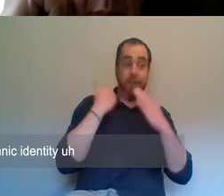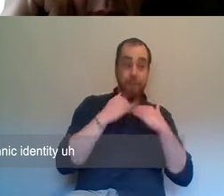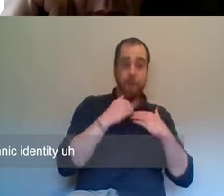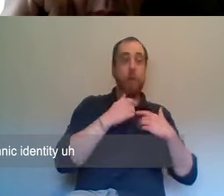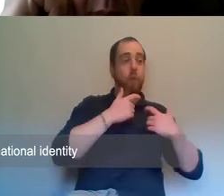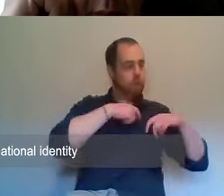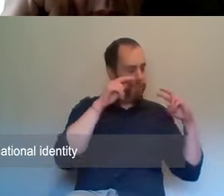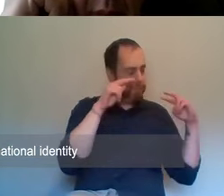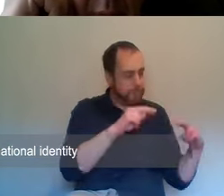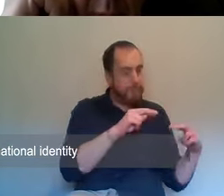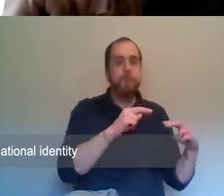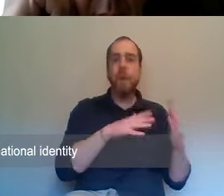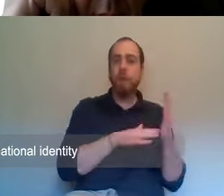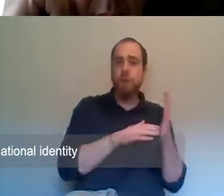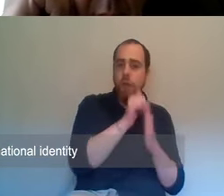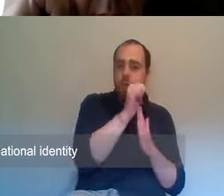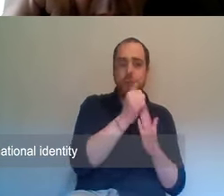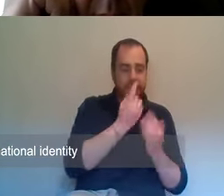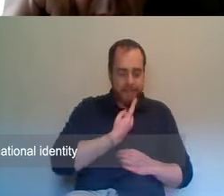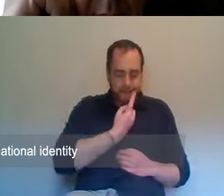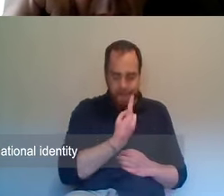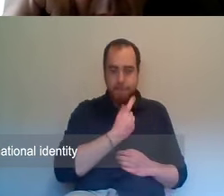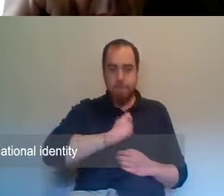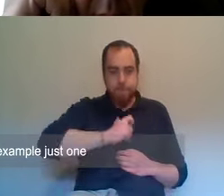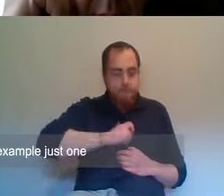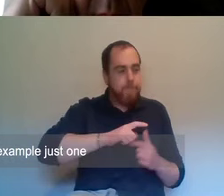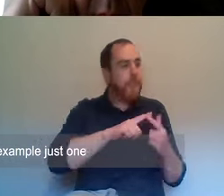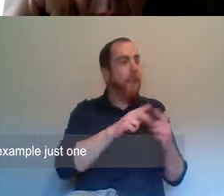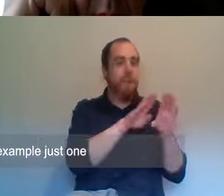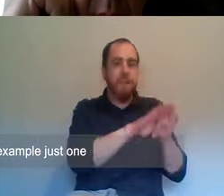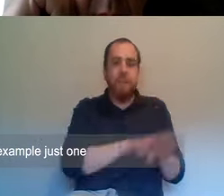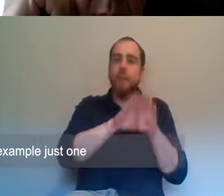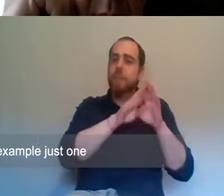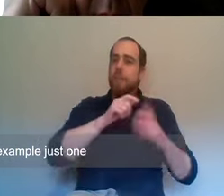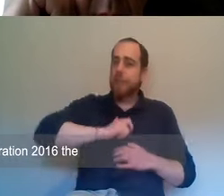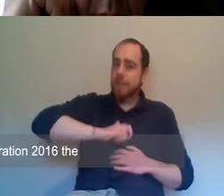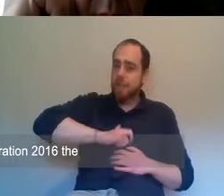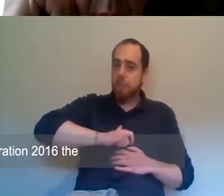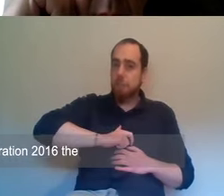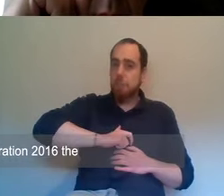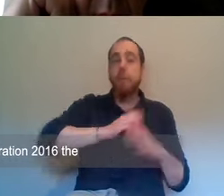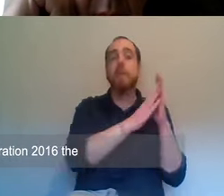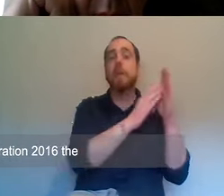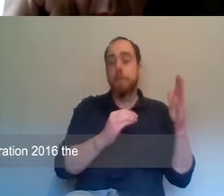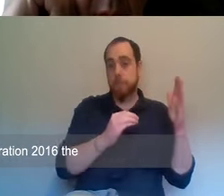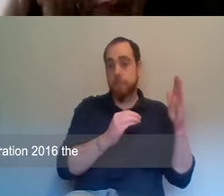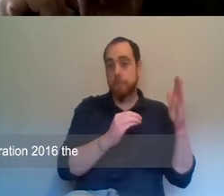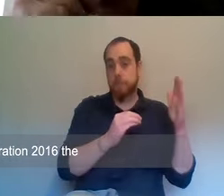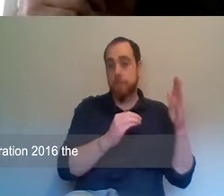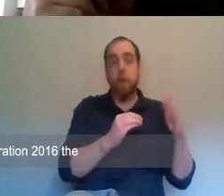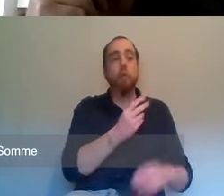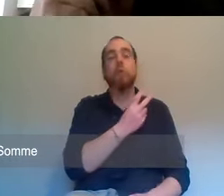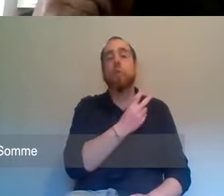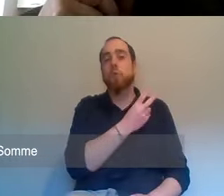cultural identity, our national identity. I mean, if you take, for example, just one thing about the commemoration 20, 2016, Battle of the